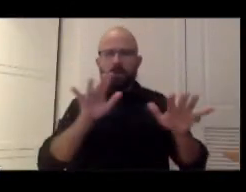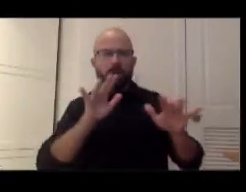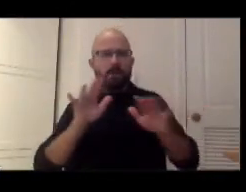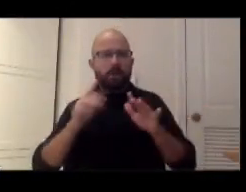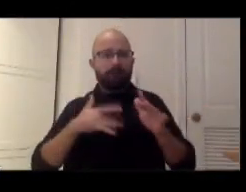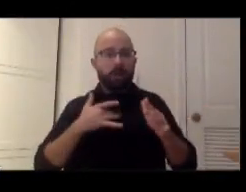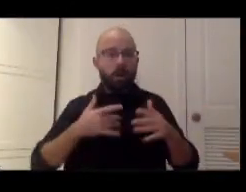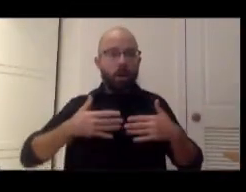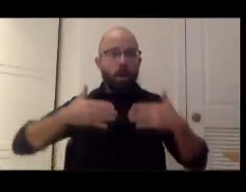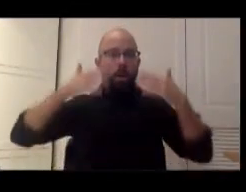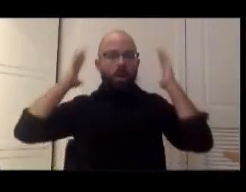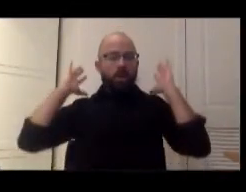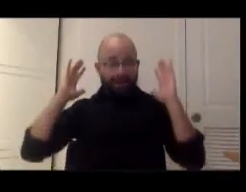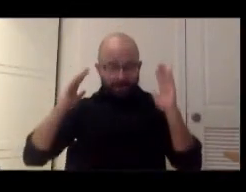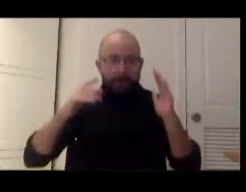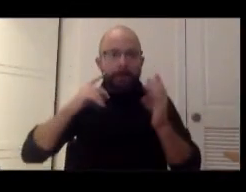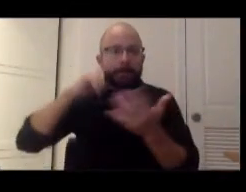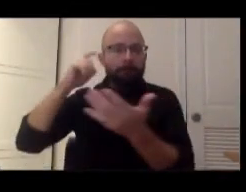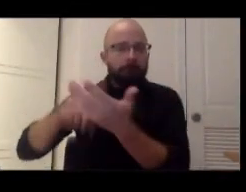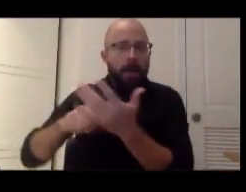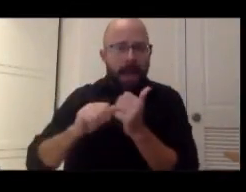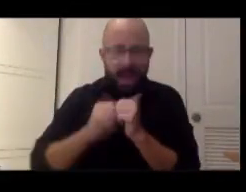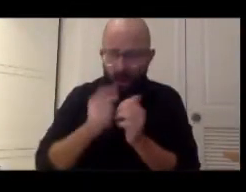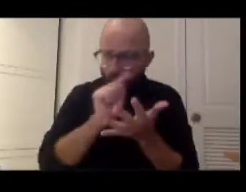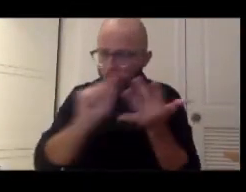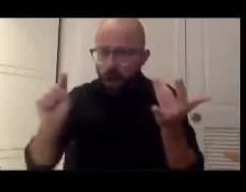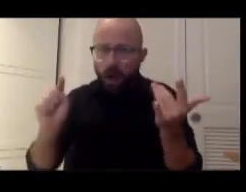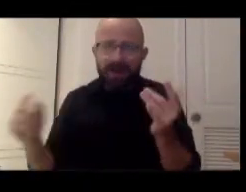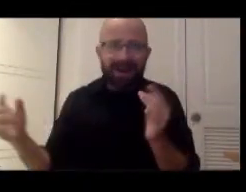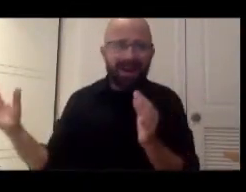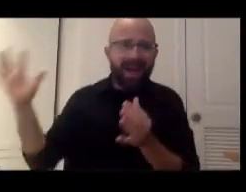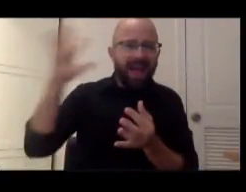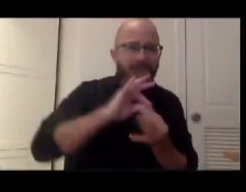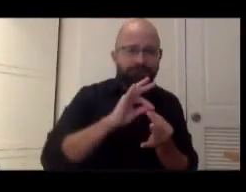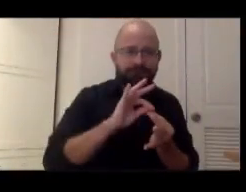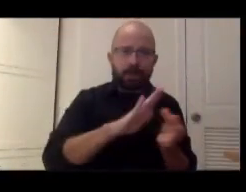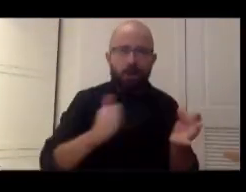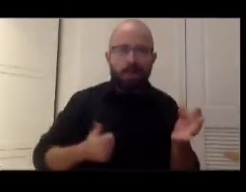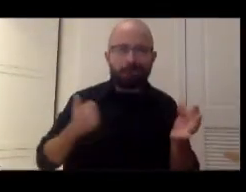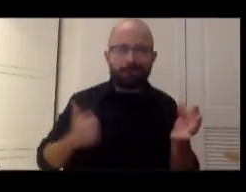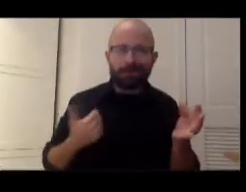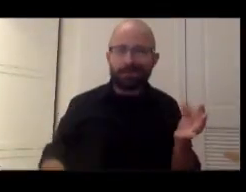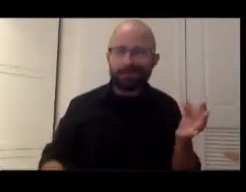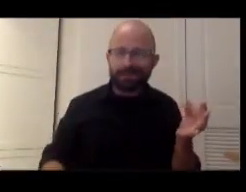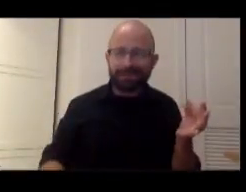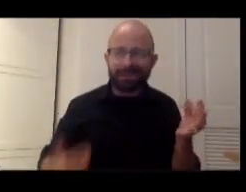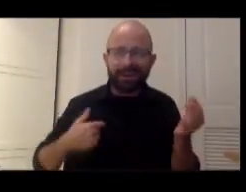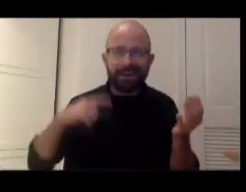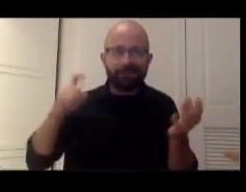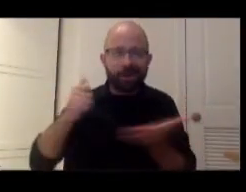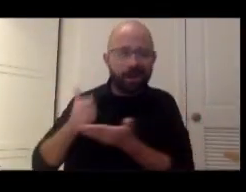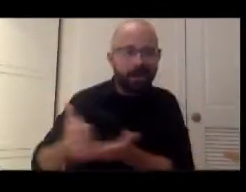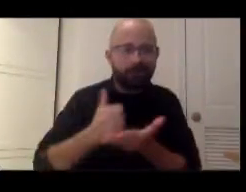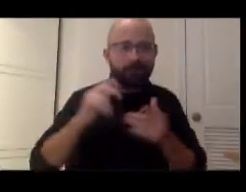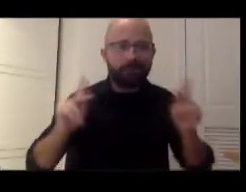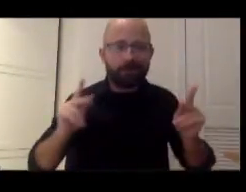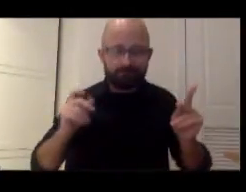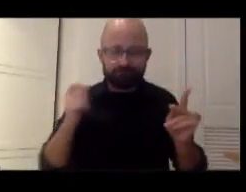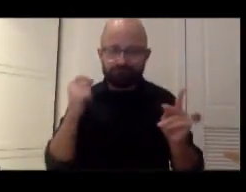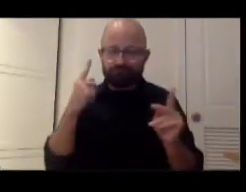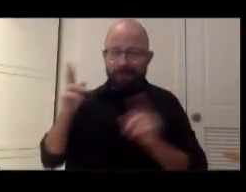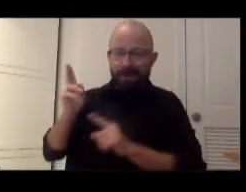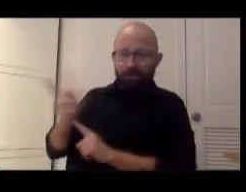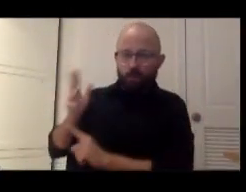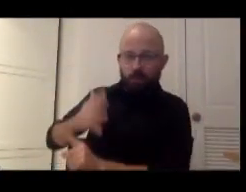they're seeing how much this is relevant to their lives. And I think we have to continue to help people to understand the historic context, but also the